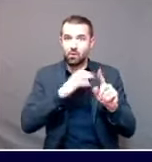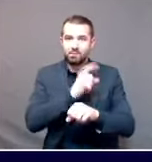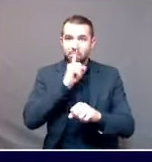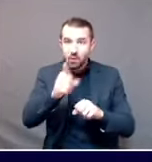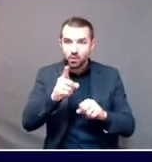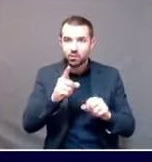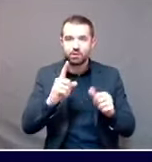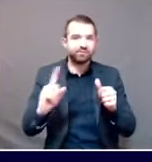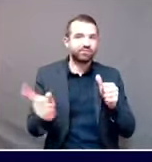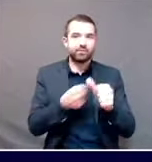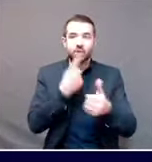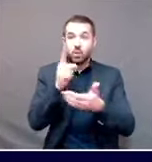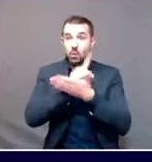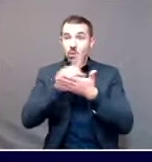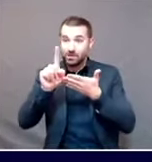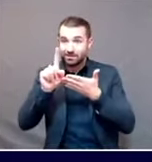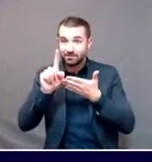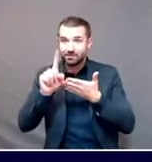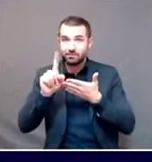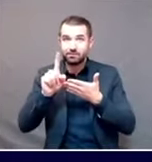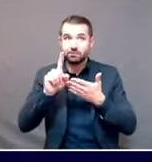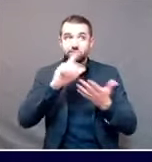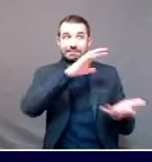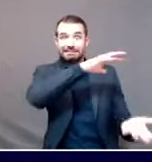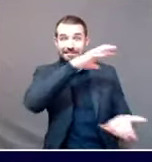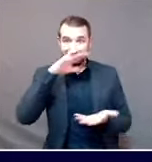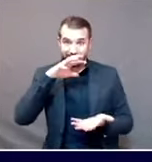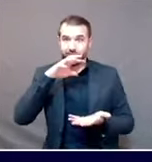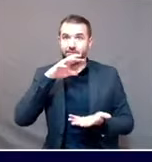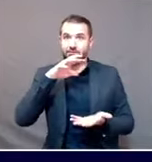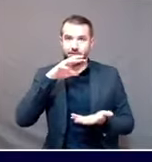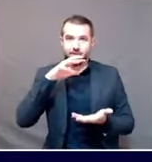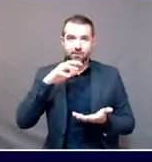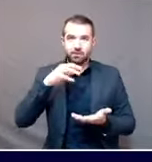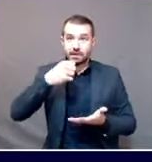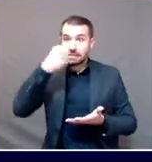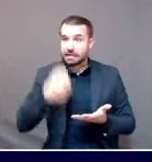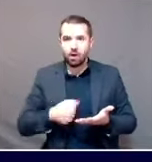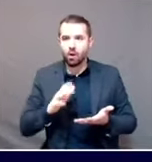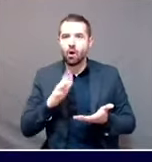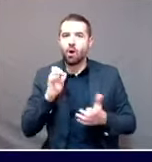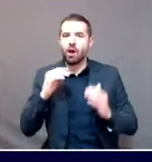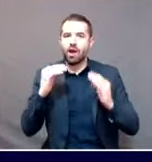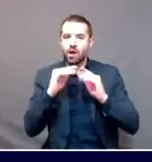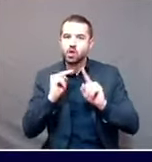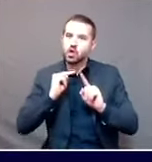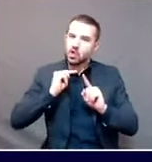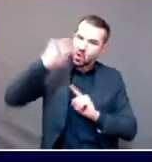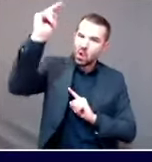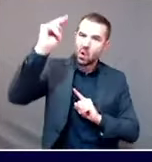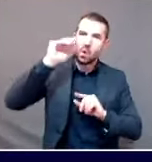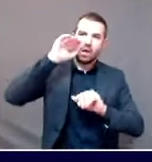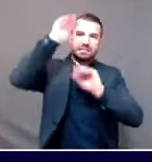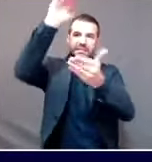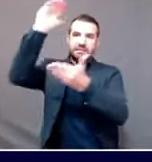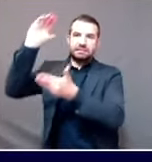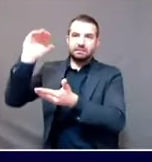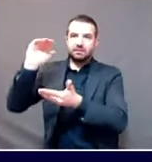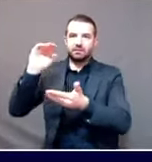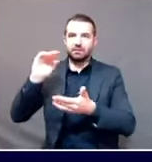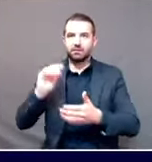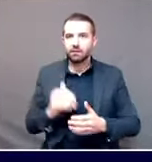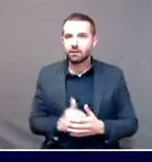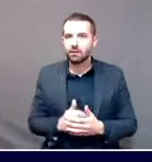geographically across the state of Maine. And thus, we wanted to make sure that that's where they will go. So the first week's doses will be